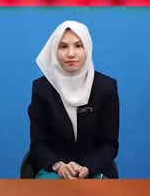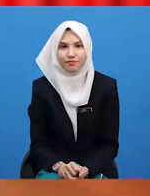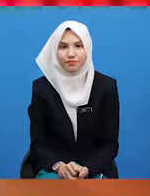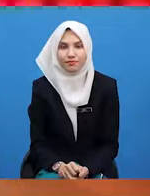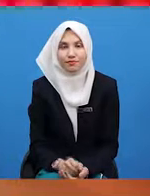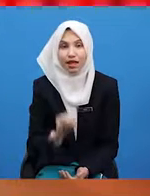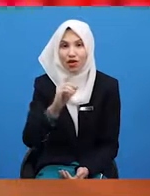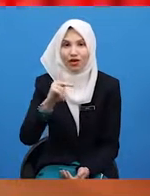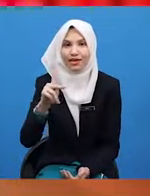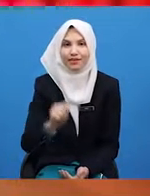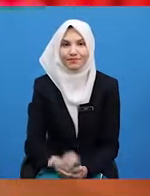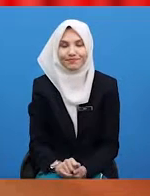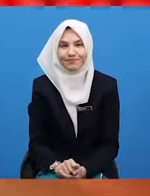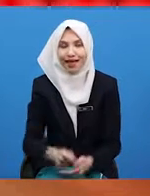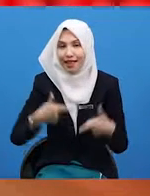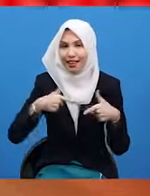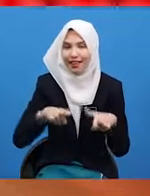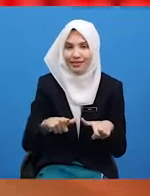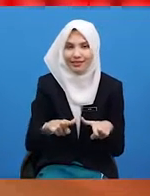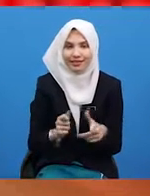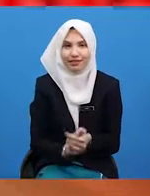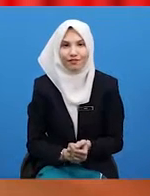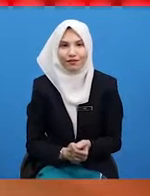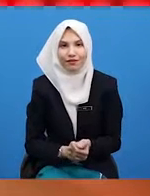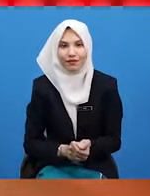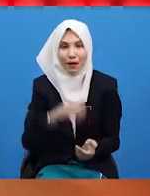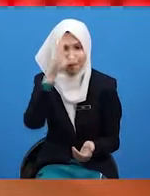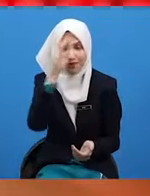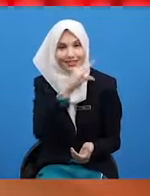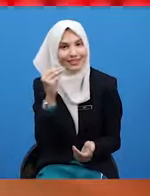Okay. Let's carry on, boys and girls.